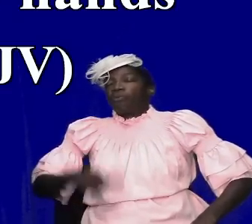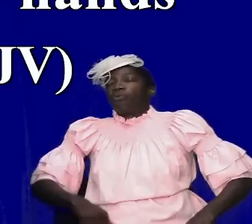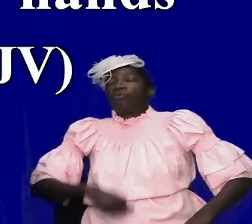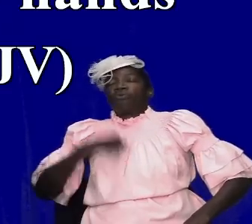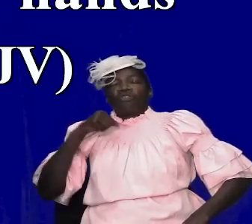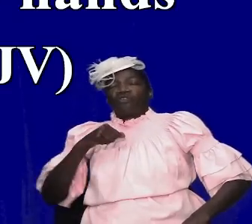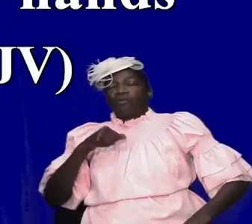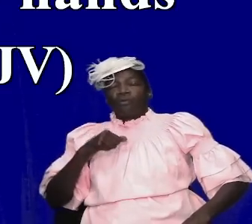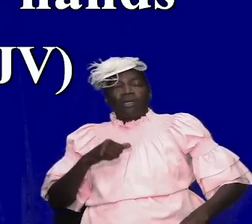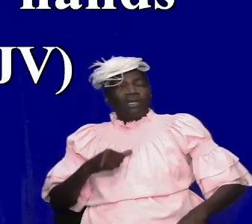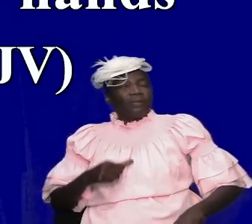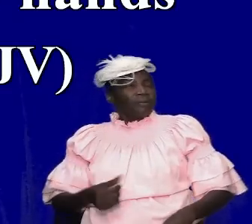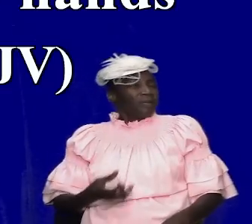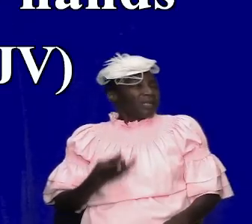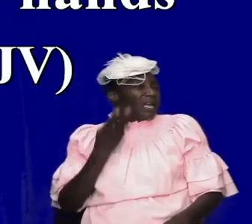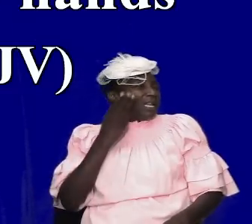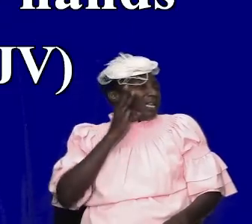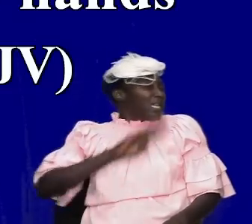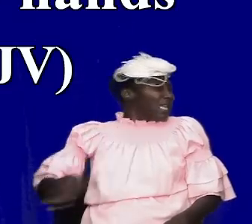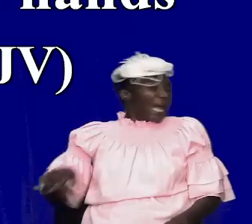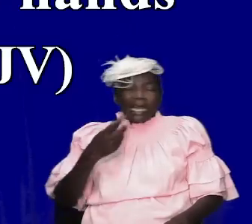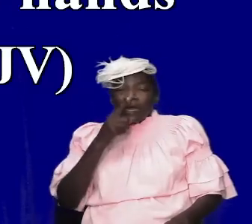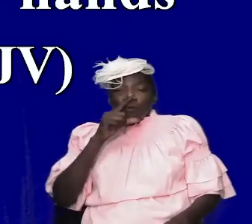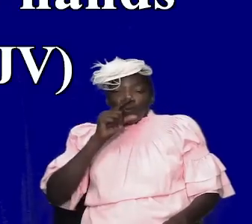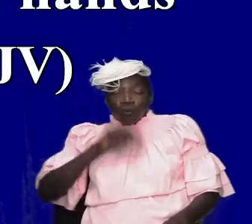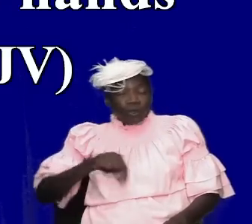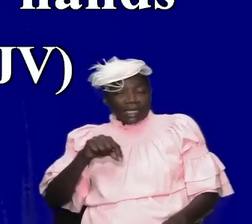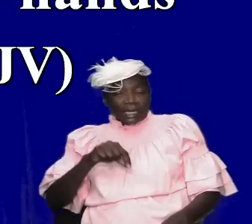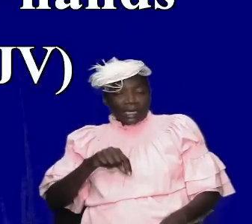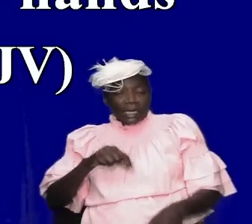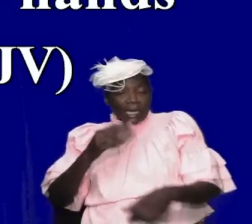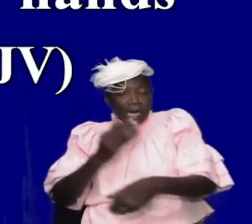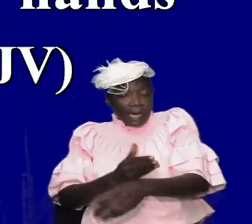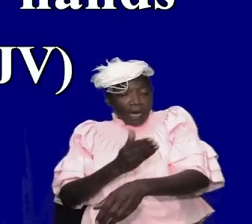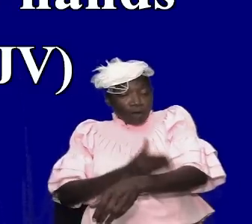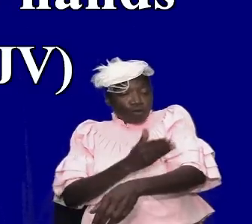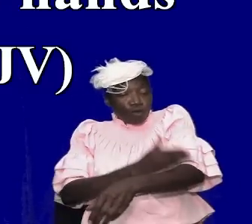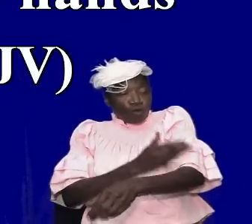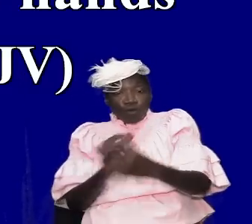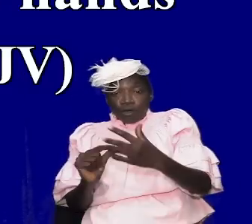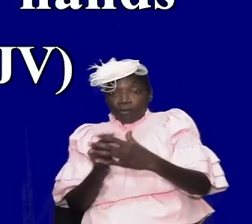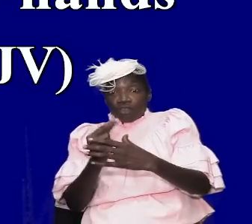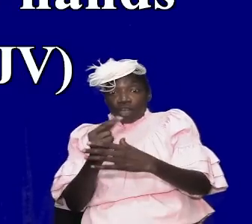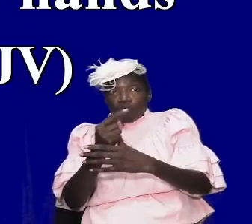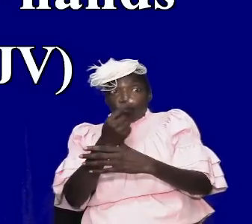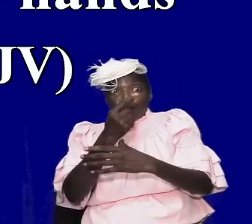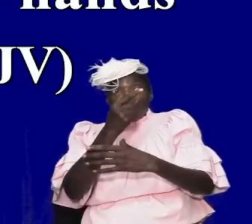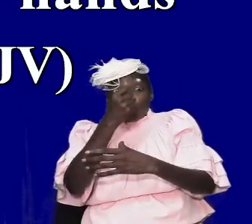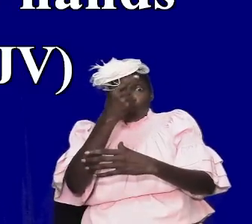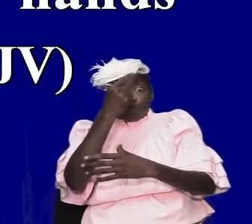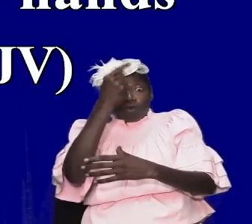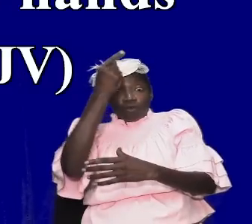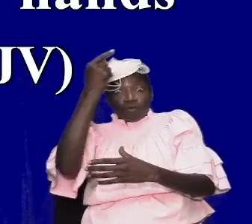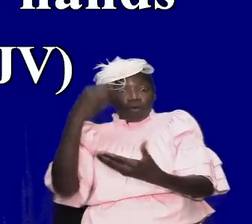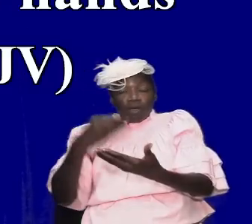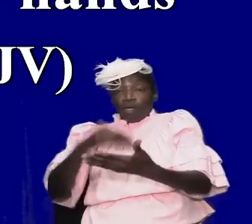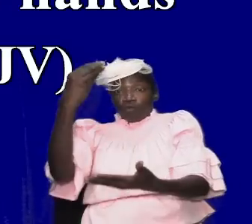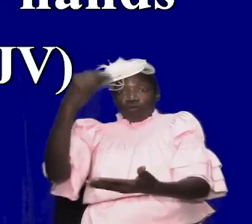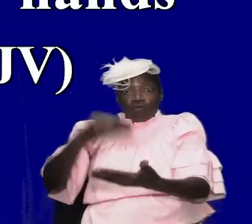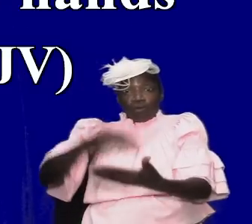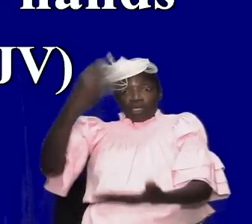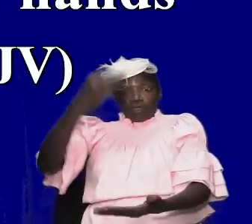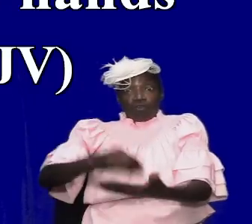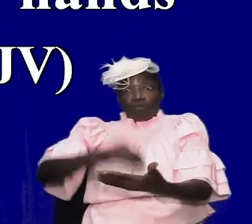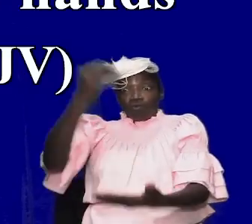things of the tabernacle them seem to be prospering and advancing and all of that and this was the experience